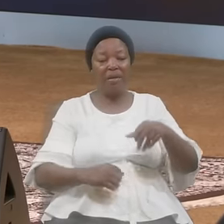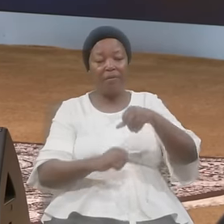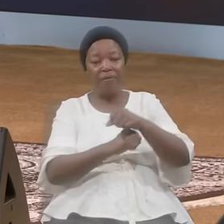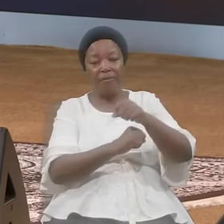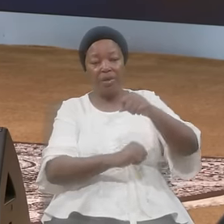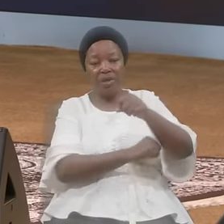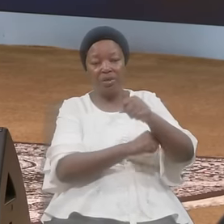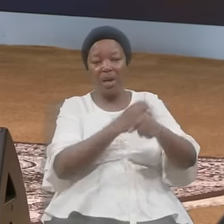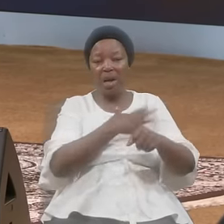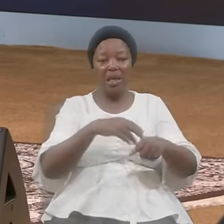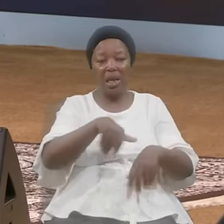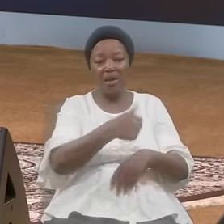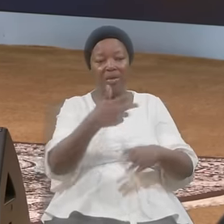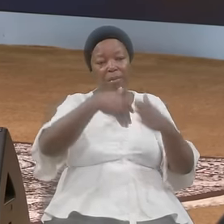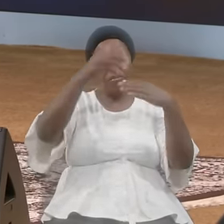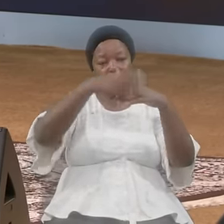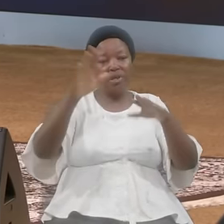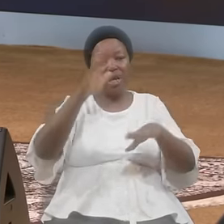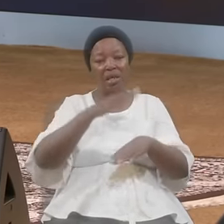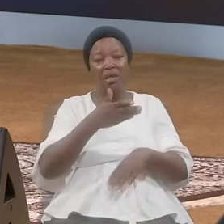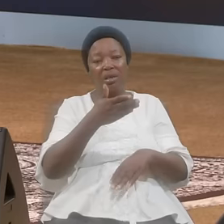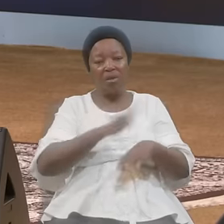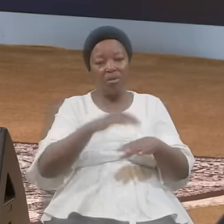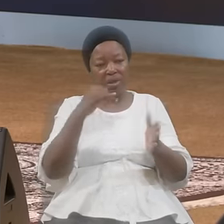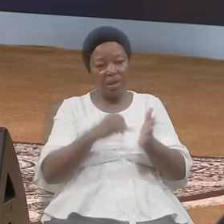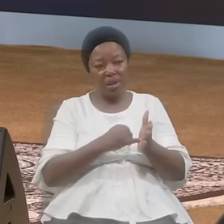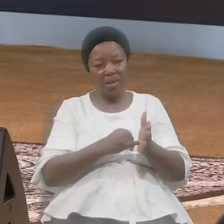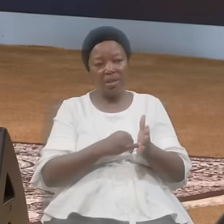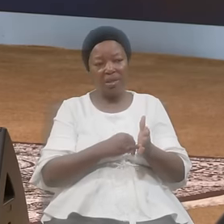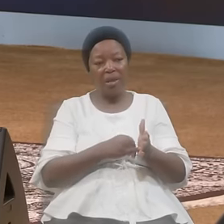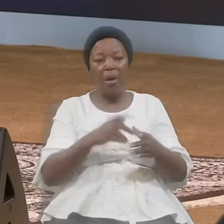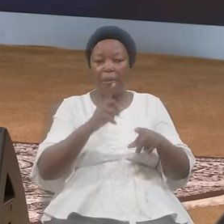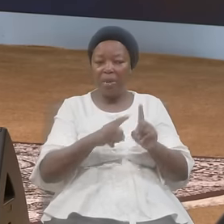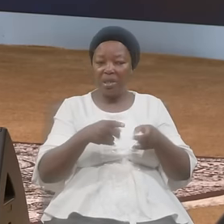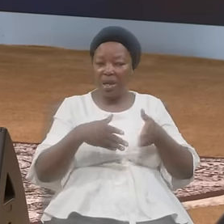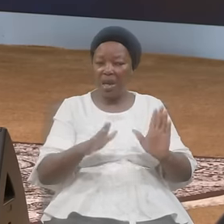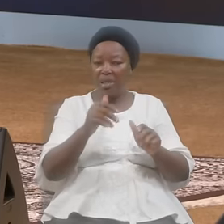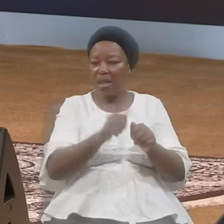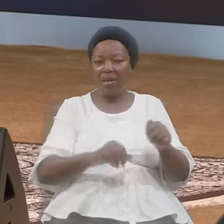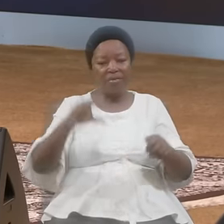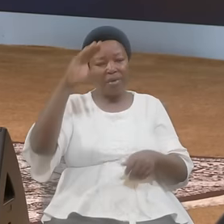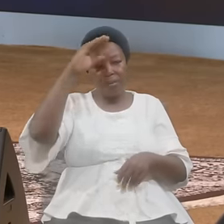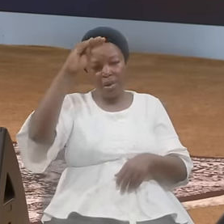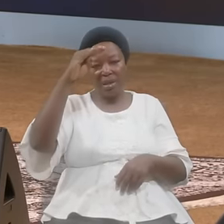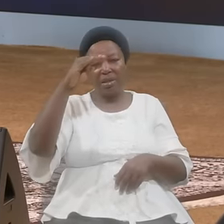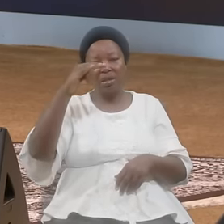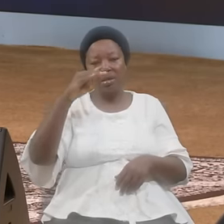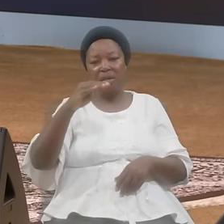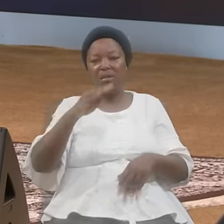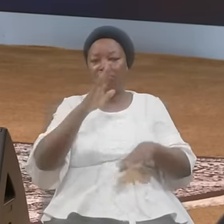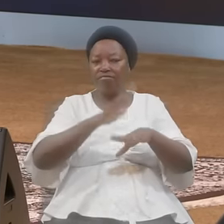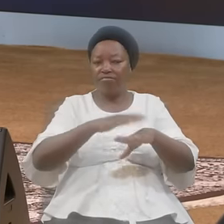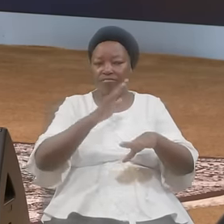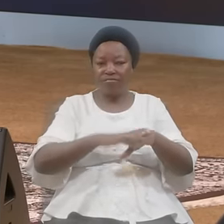Another Builders Thereon But Let Every Man Take He